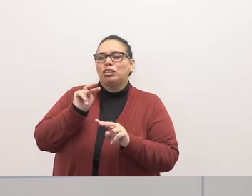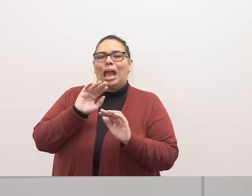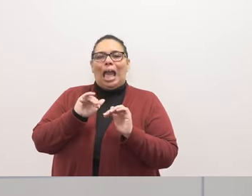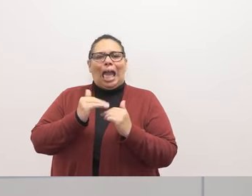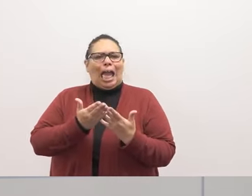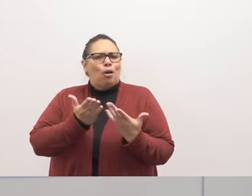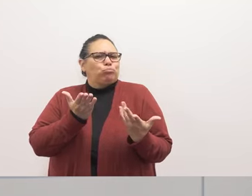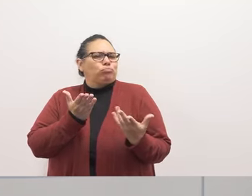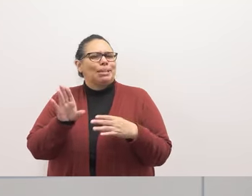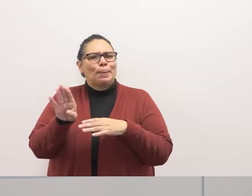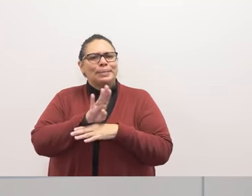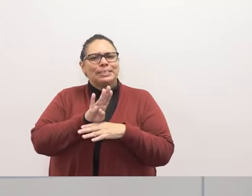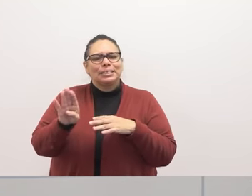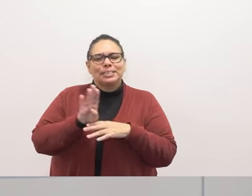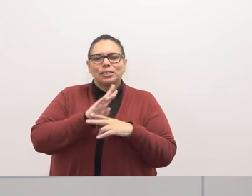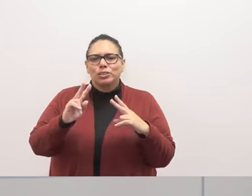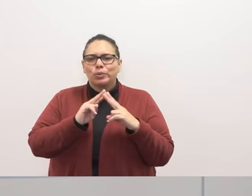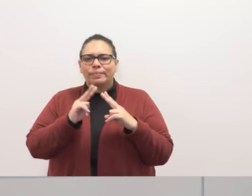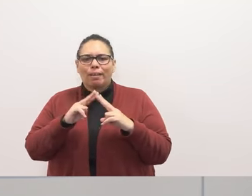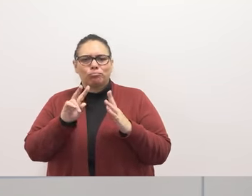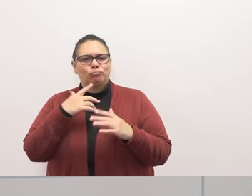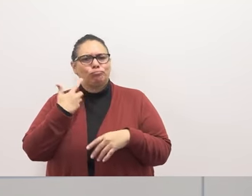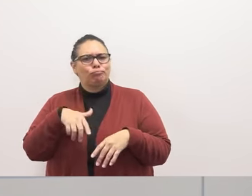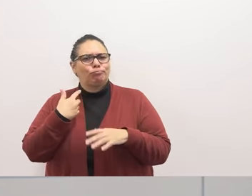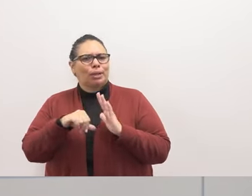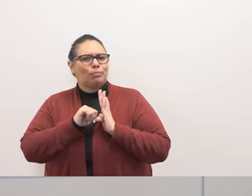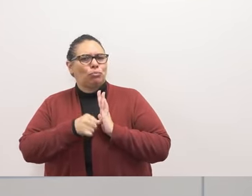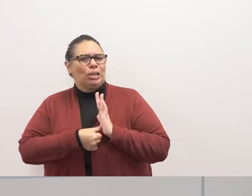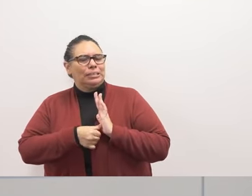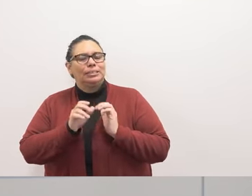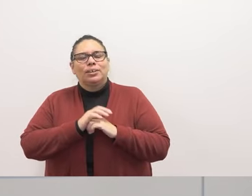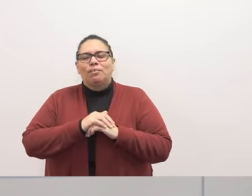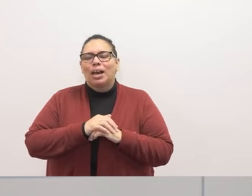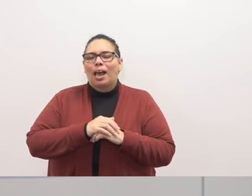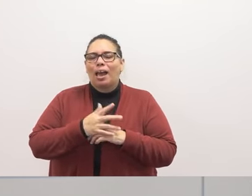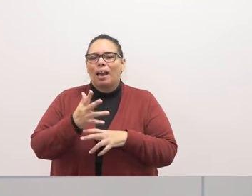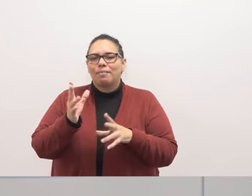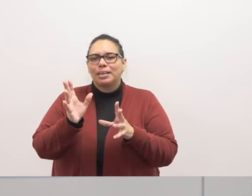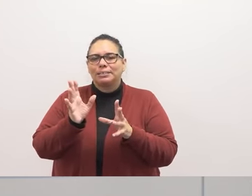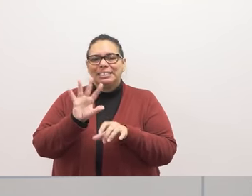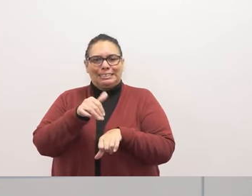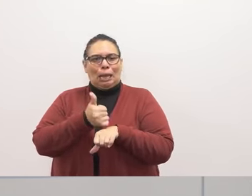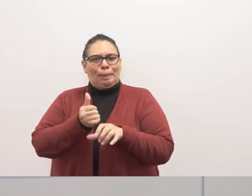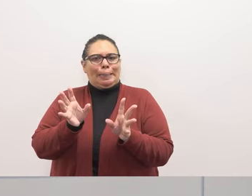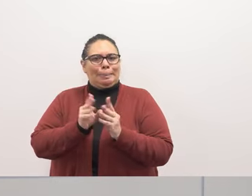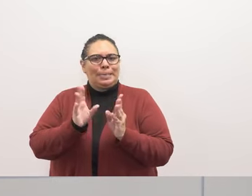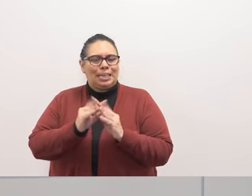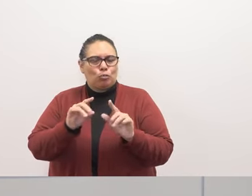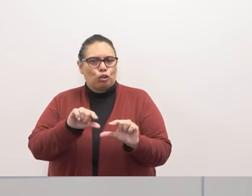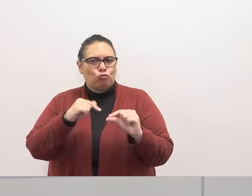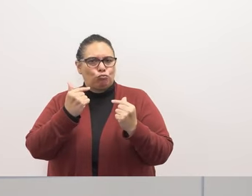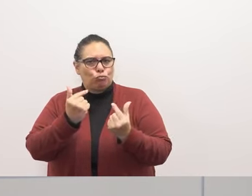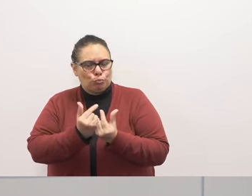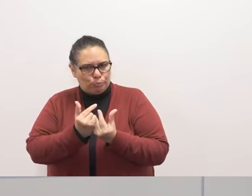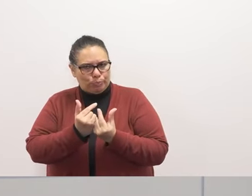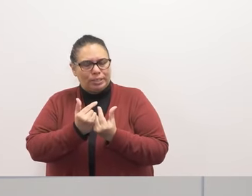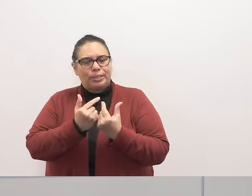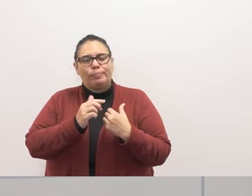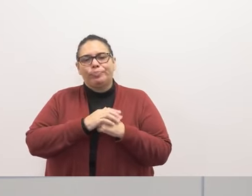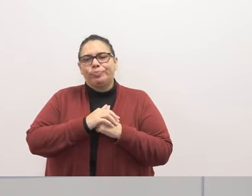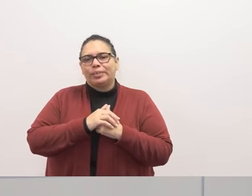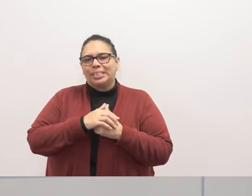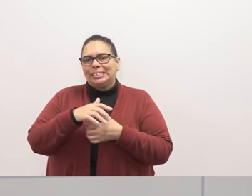conduct business and it was very very impressive uh i've got a meeting set up with a group of uh of